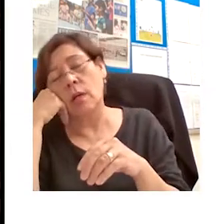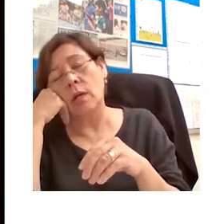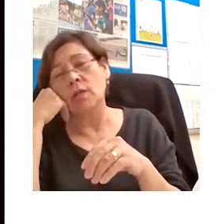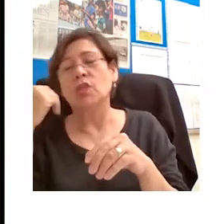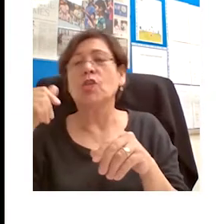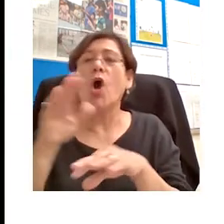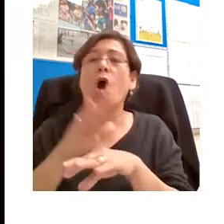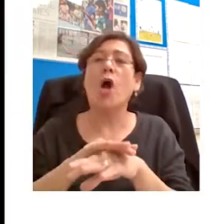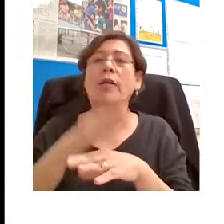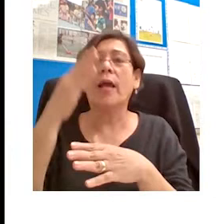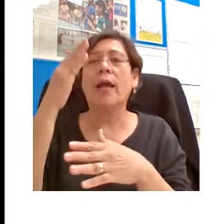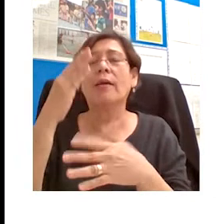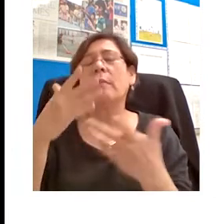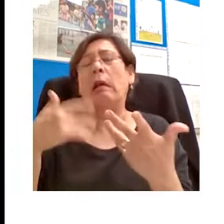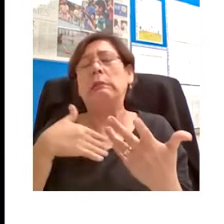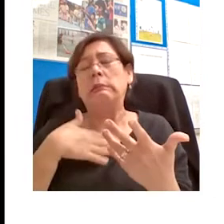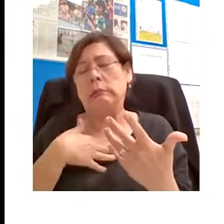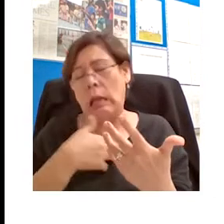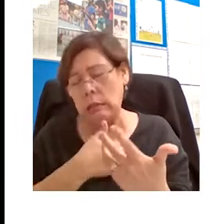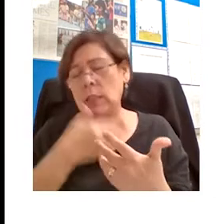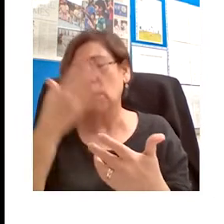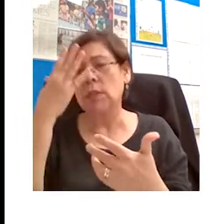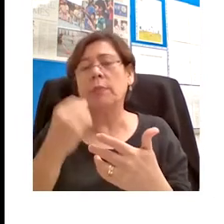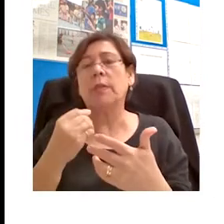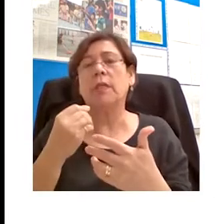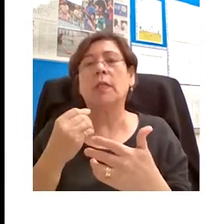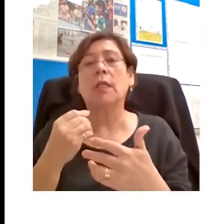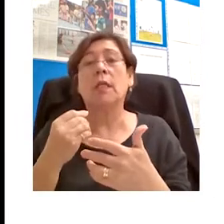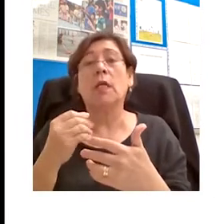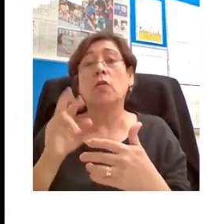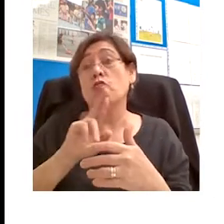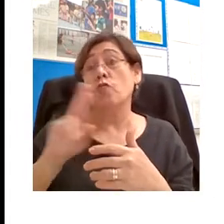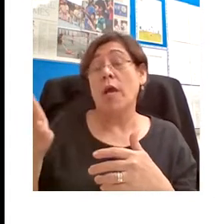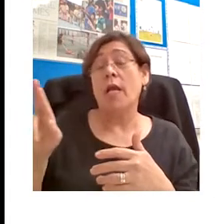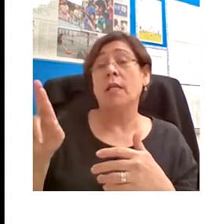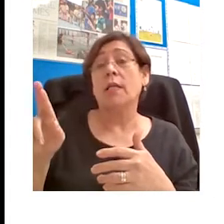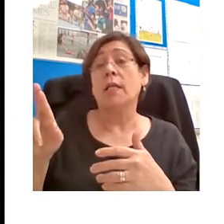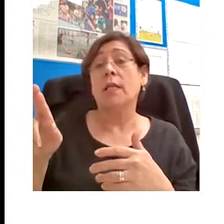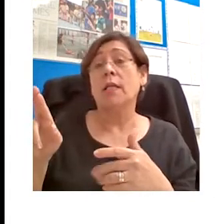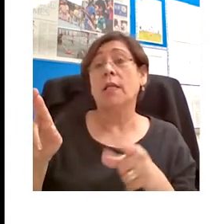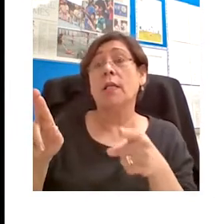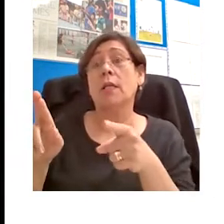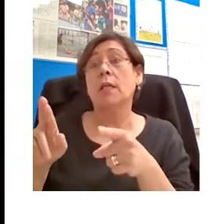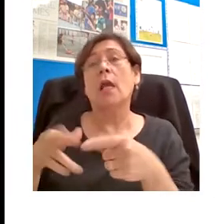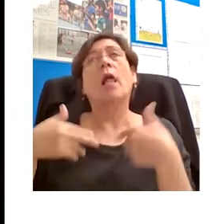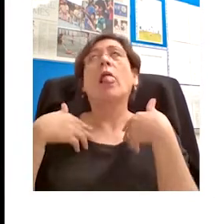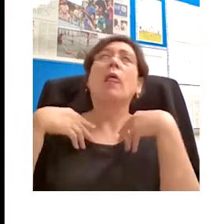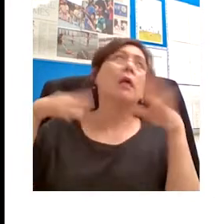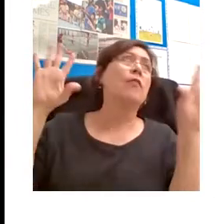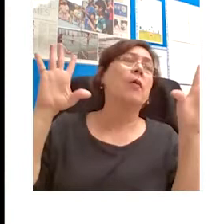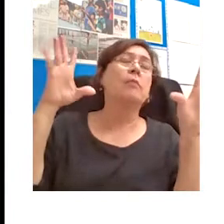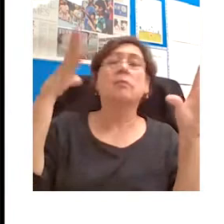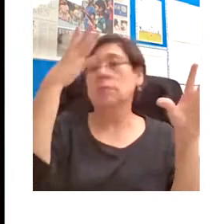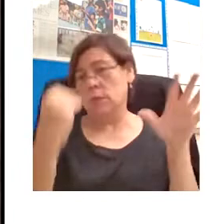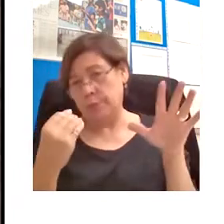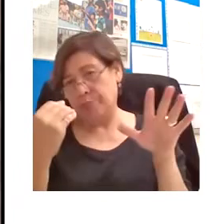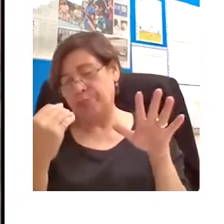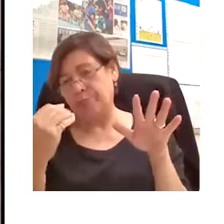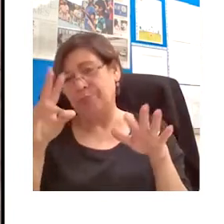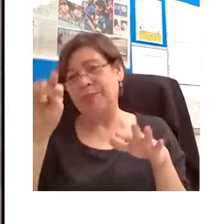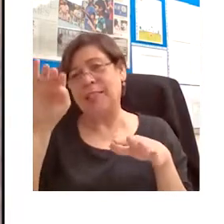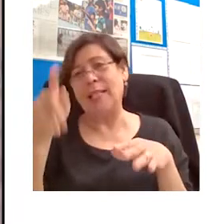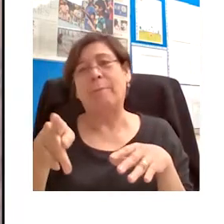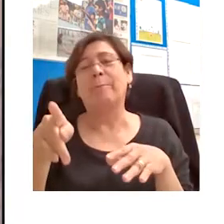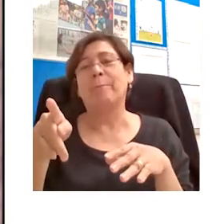if he's struggling to stay awake. And in the bottom right-hand corner, another student has given up the struggle altogether and fallen sound